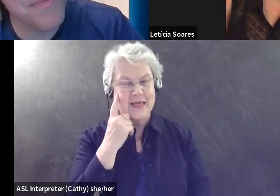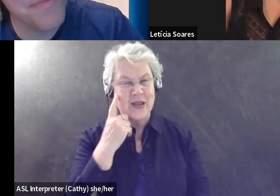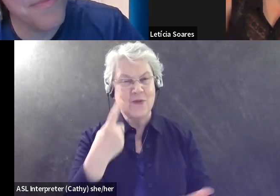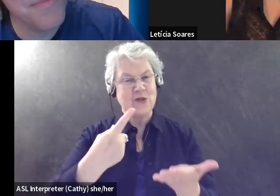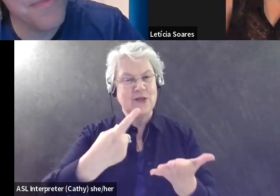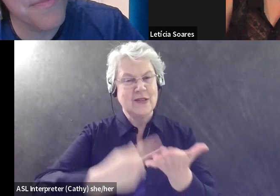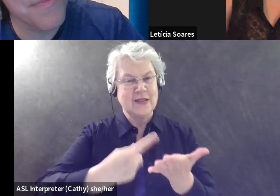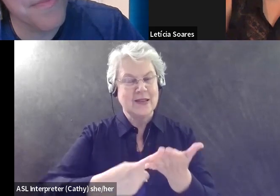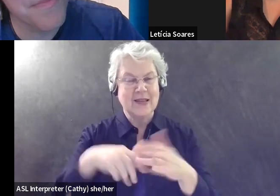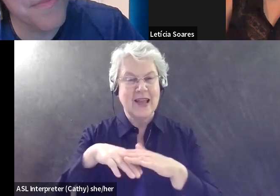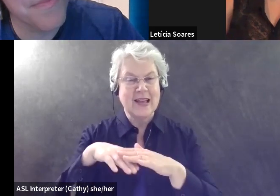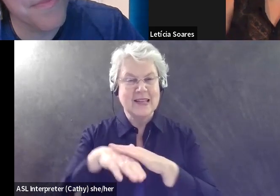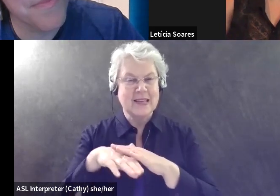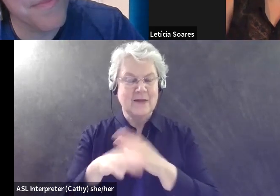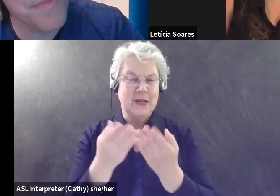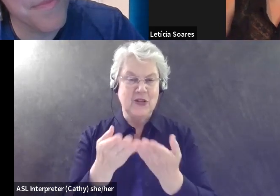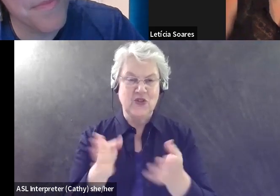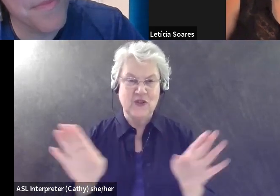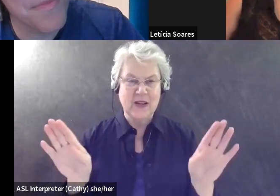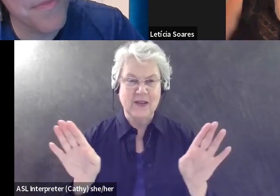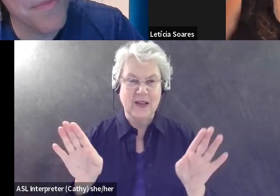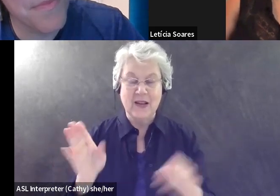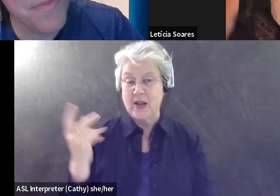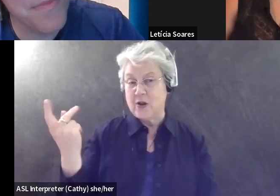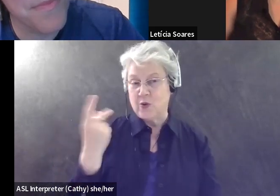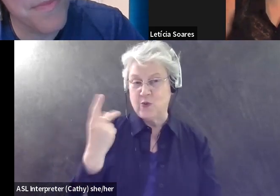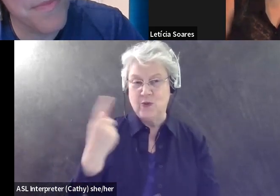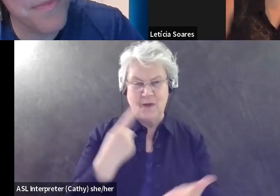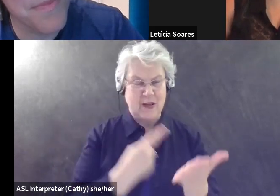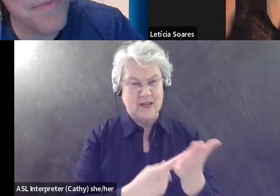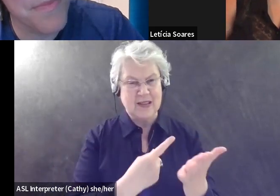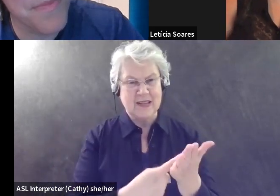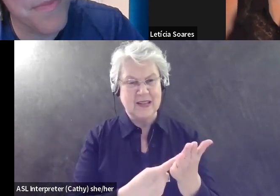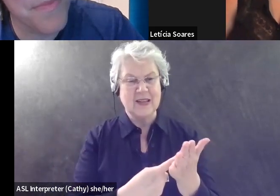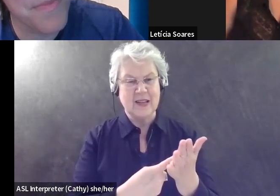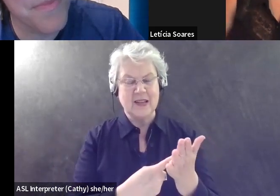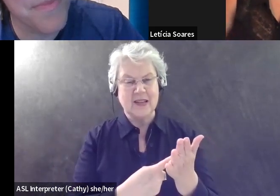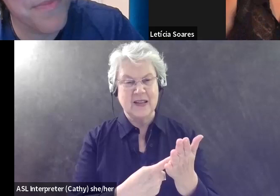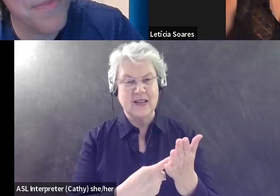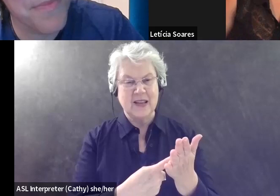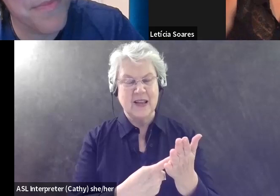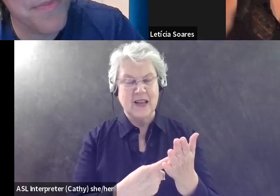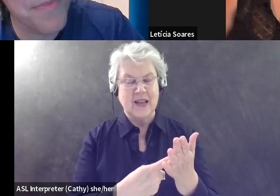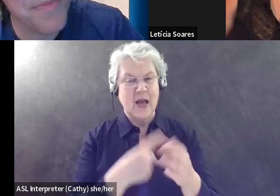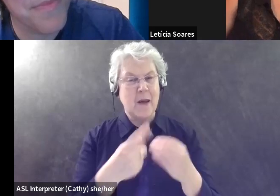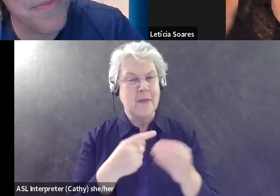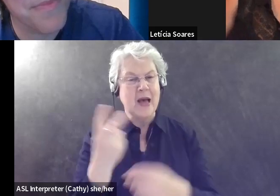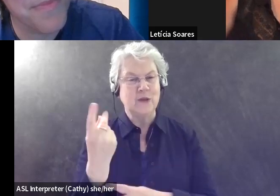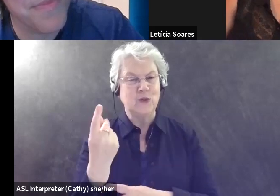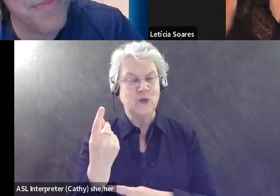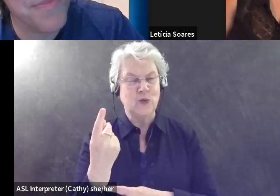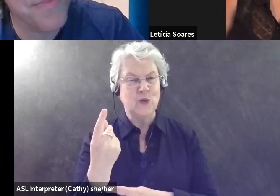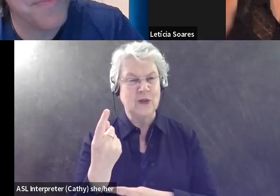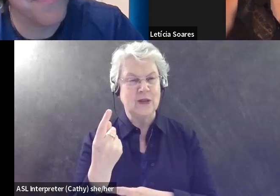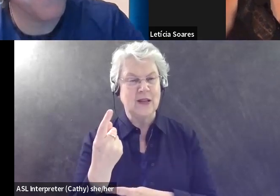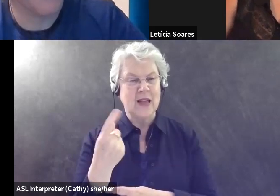in general and we have Freya and I were discussing, uh, the issue with dogs, um, earlier and I, I would